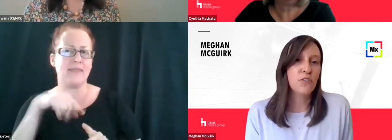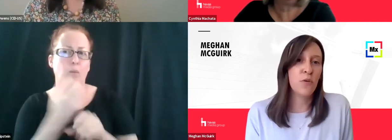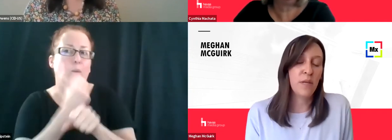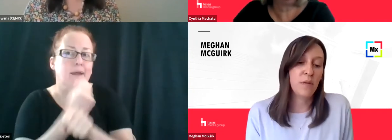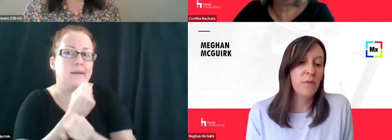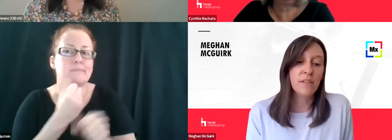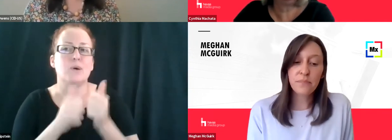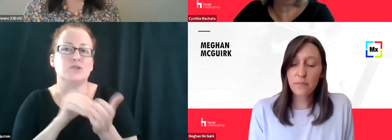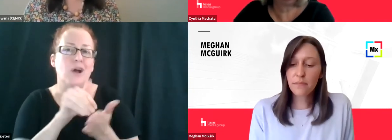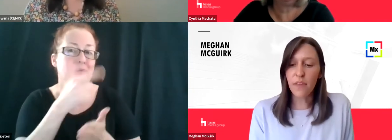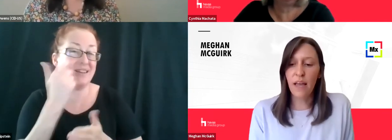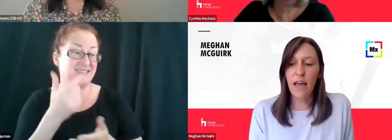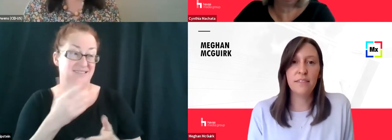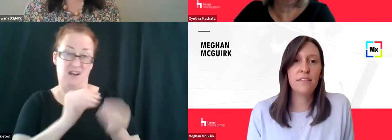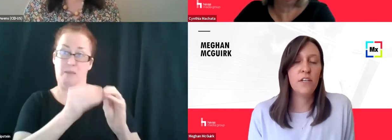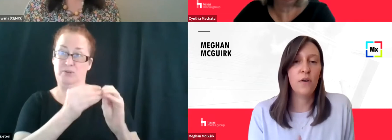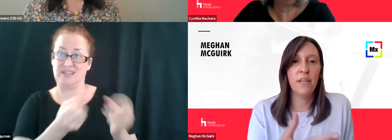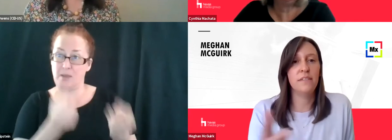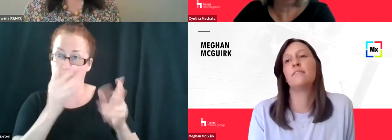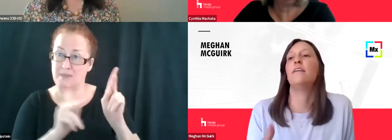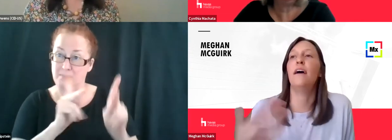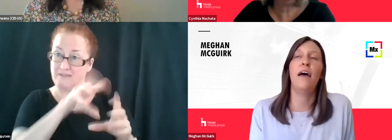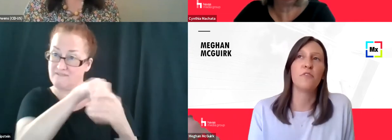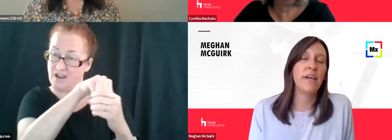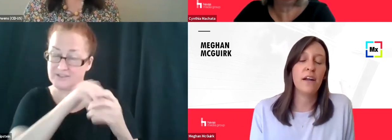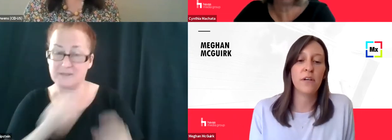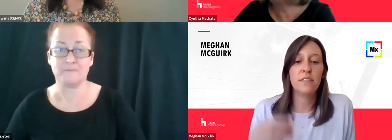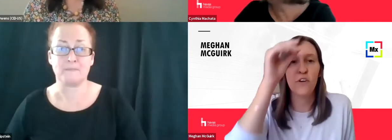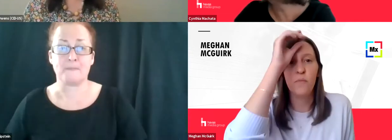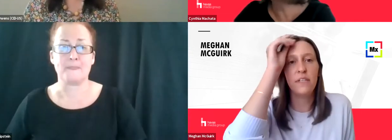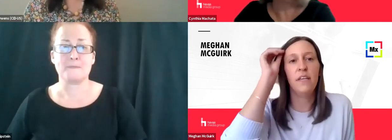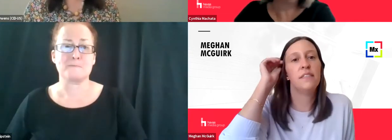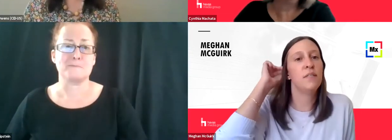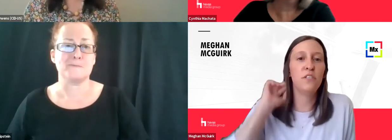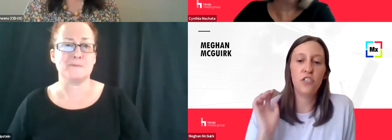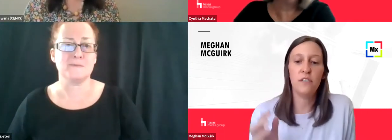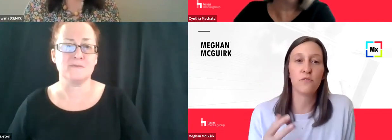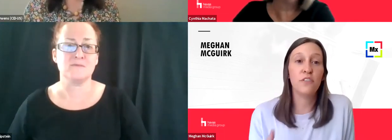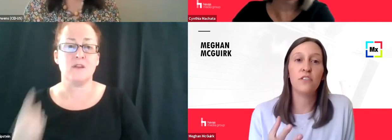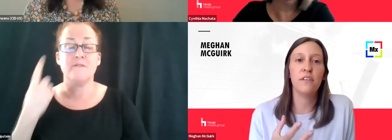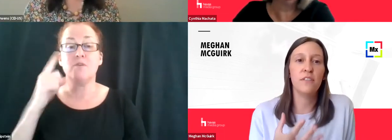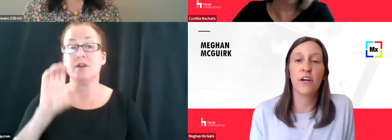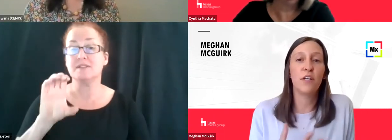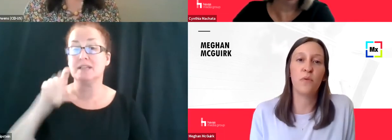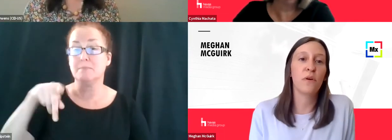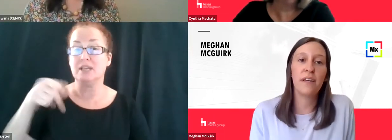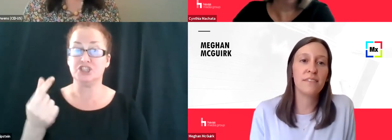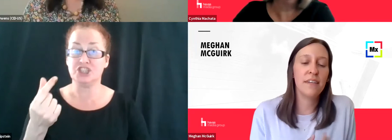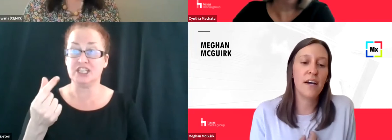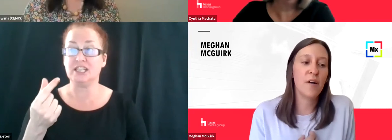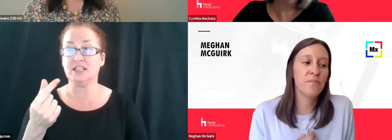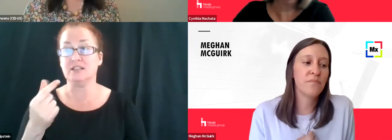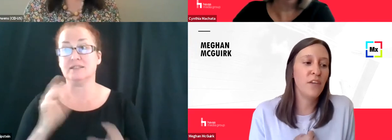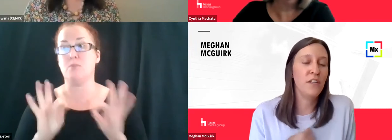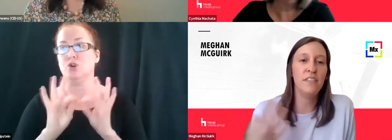they just can reach so many people. And, you know, in every category is different, but in, CPG reach is very important.